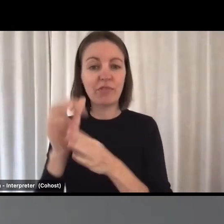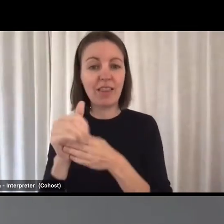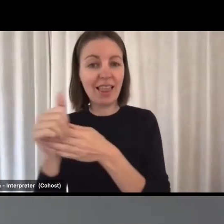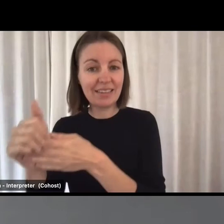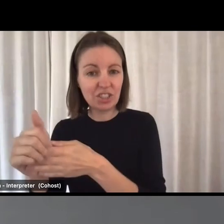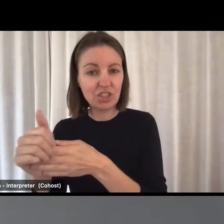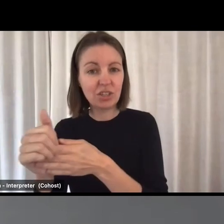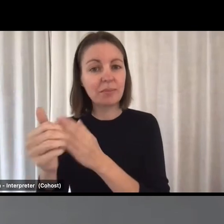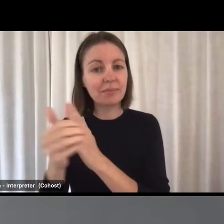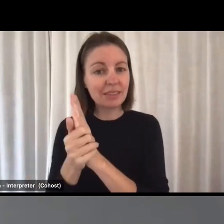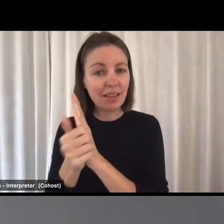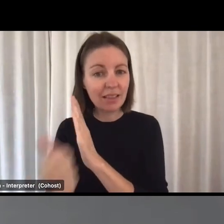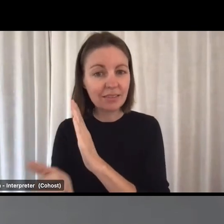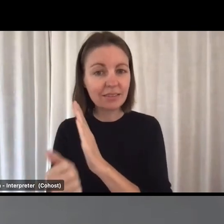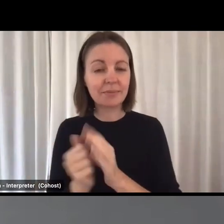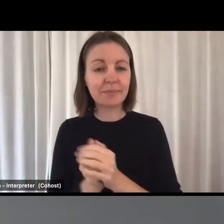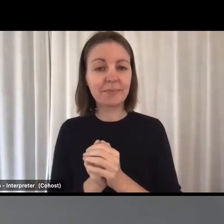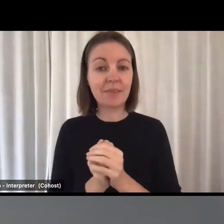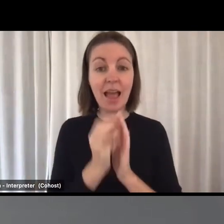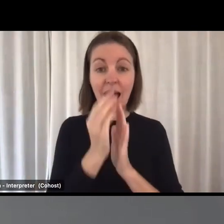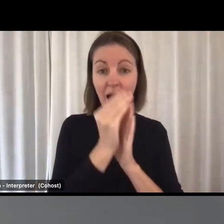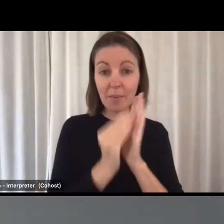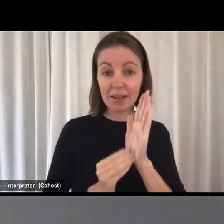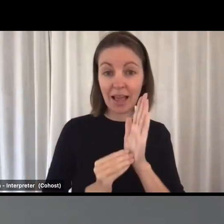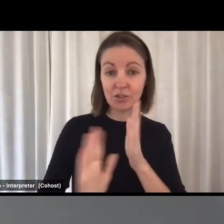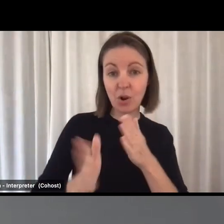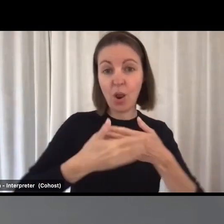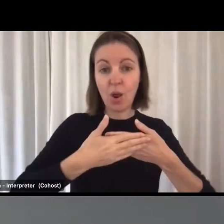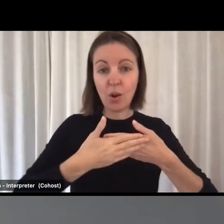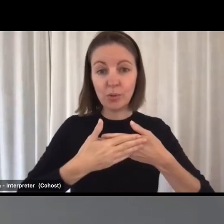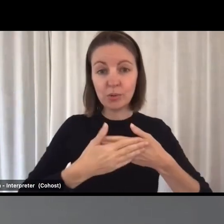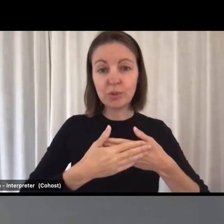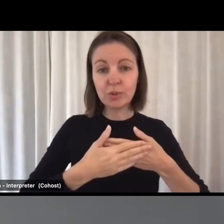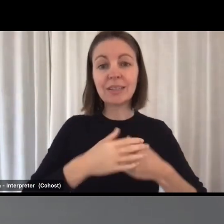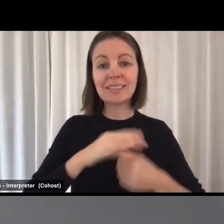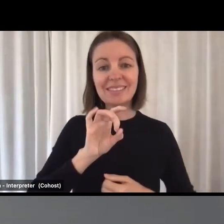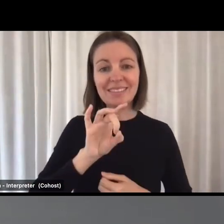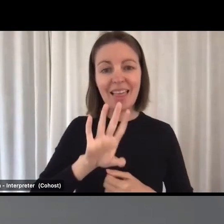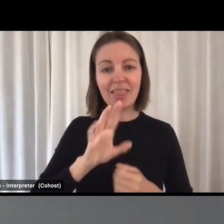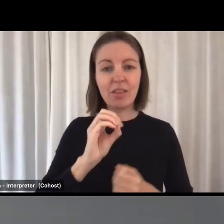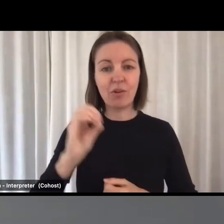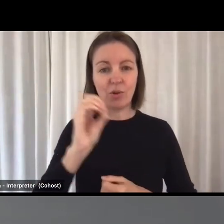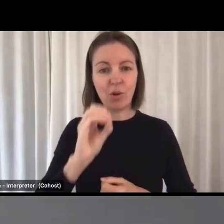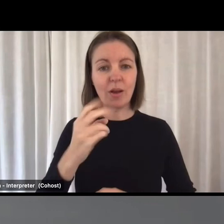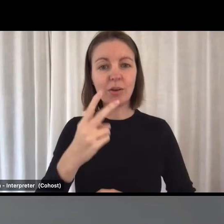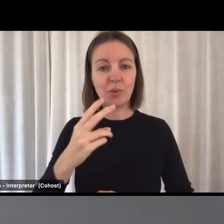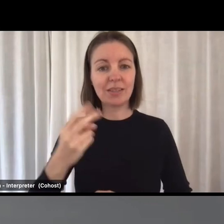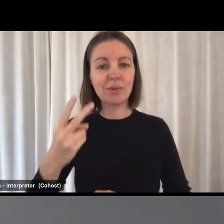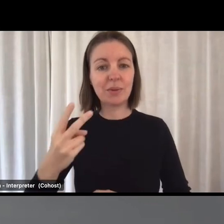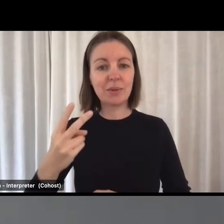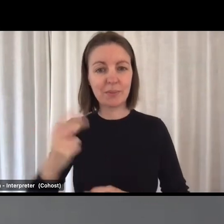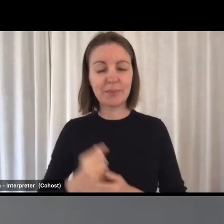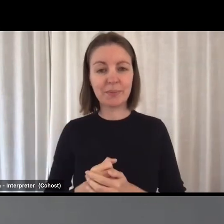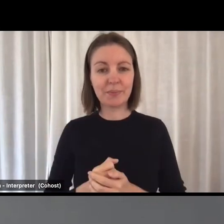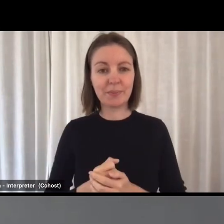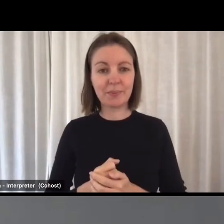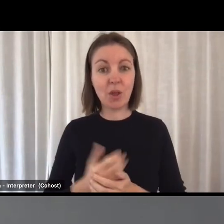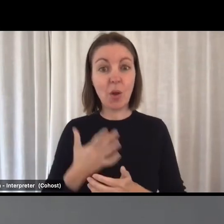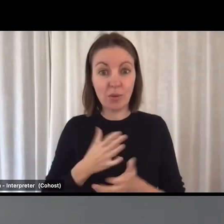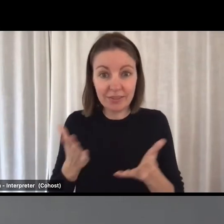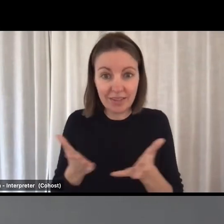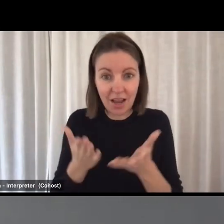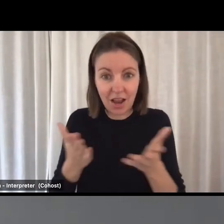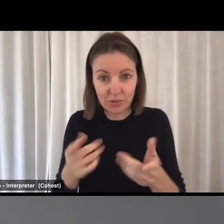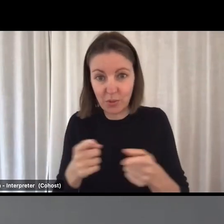Applications for these scholarships close on Monday, the 10th of October 2022 and before our next webinar. So I really want to